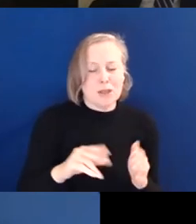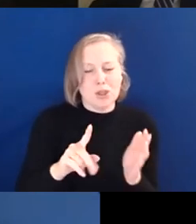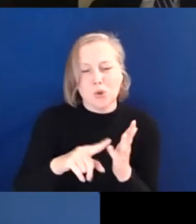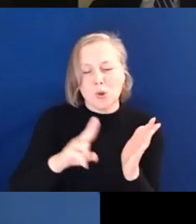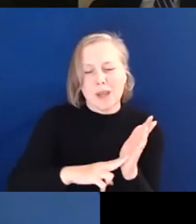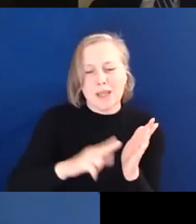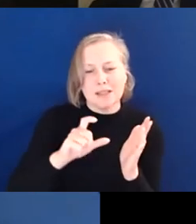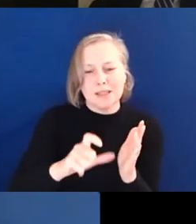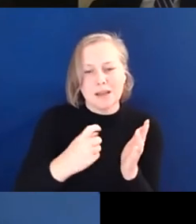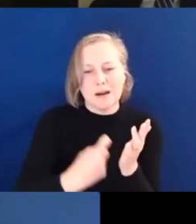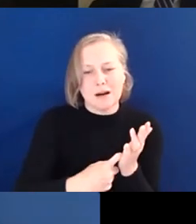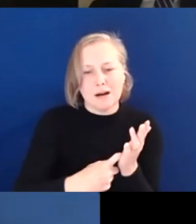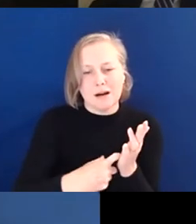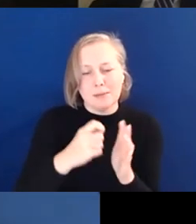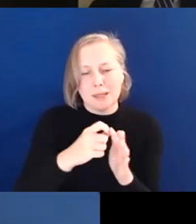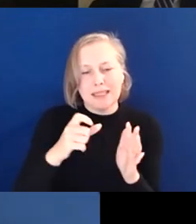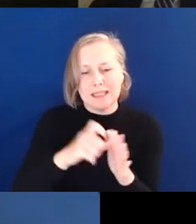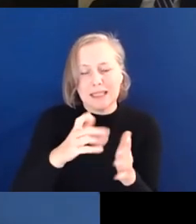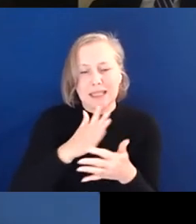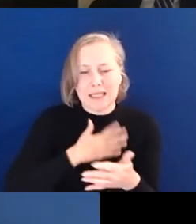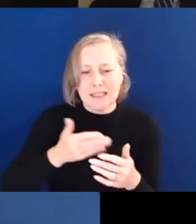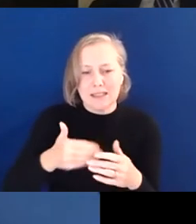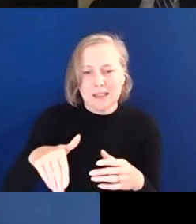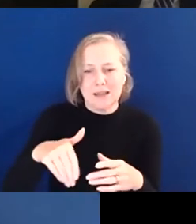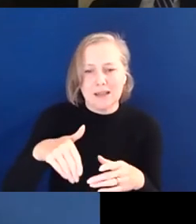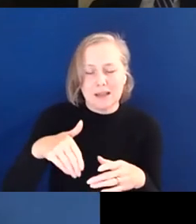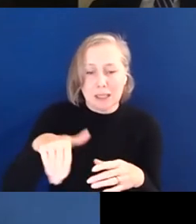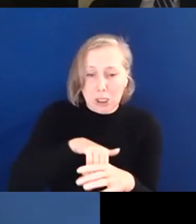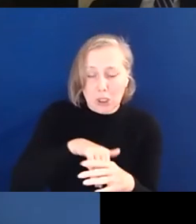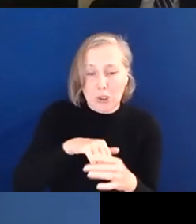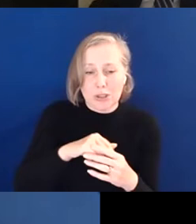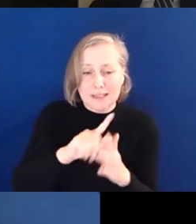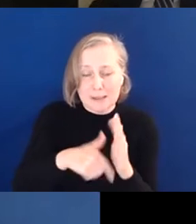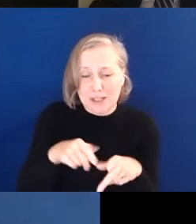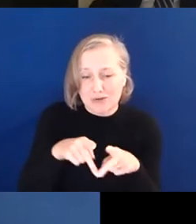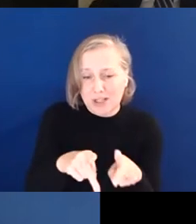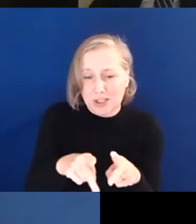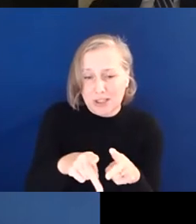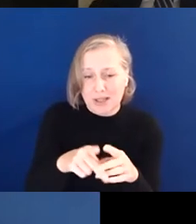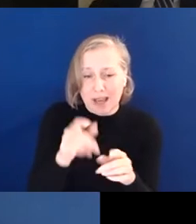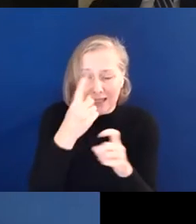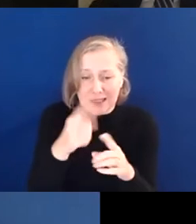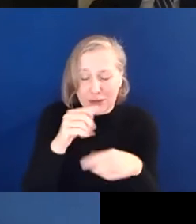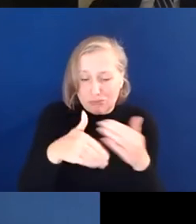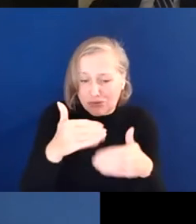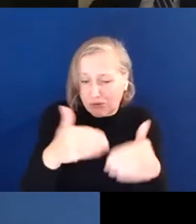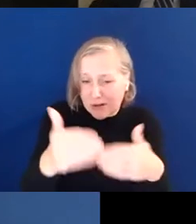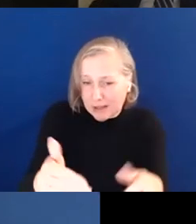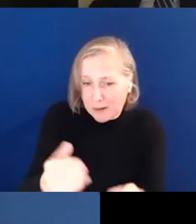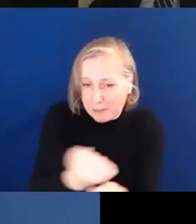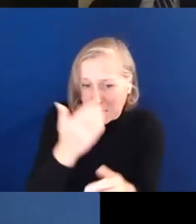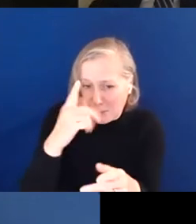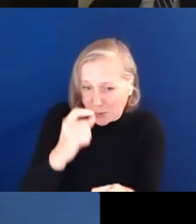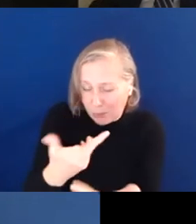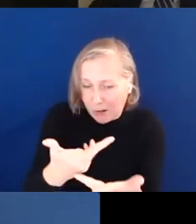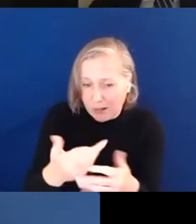last being recorded in social care and beyond to identify the resources that would be needed and to make possible their